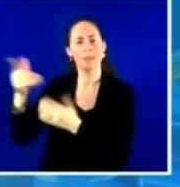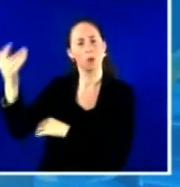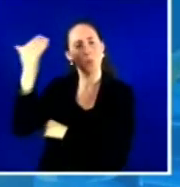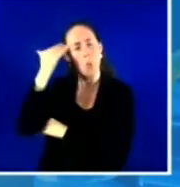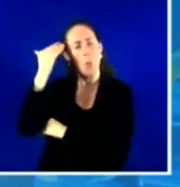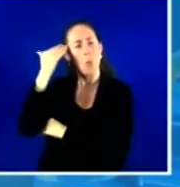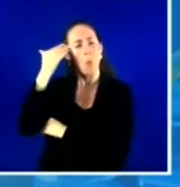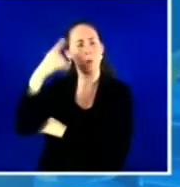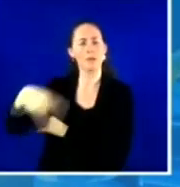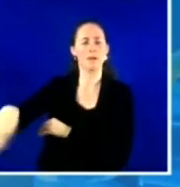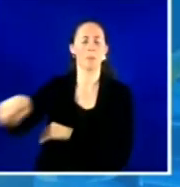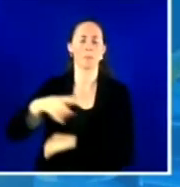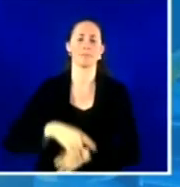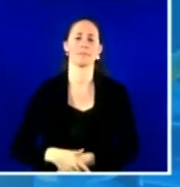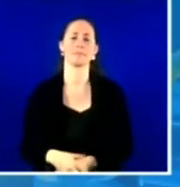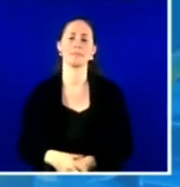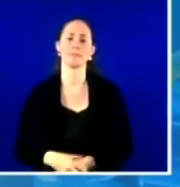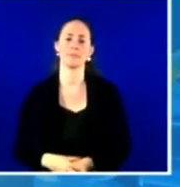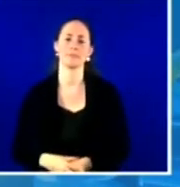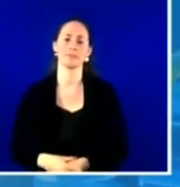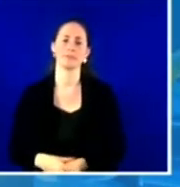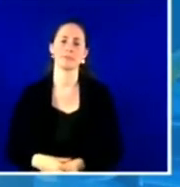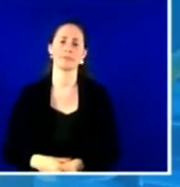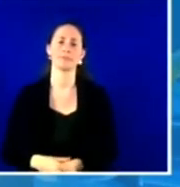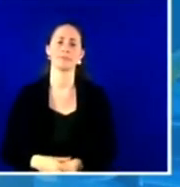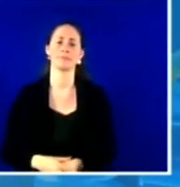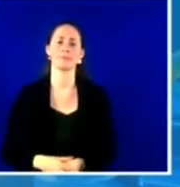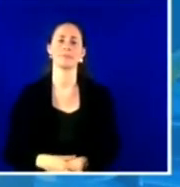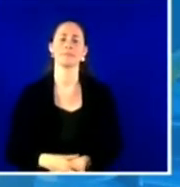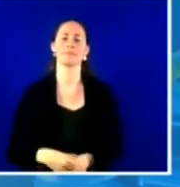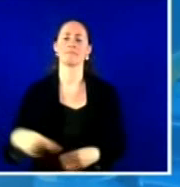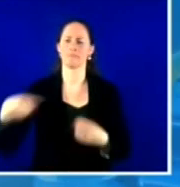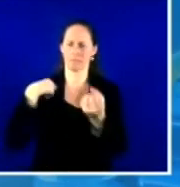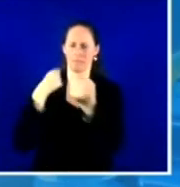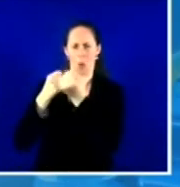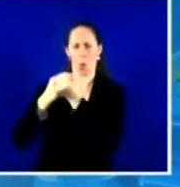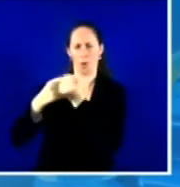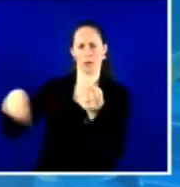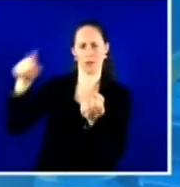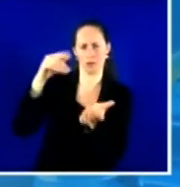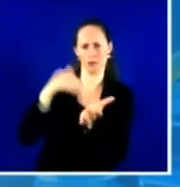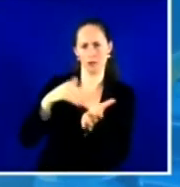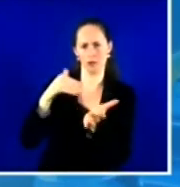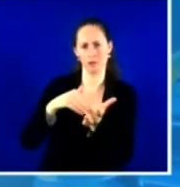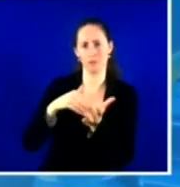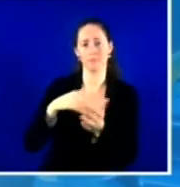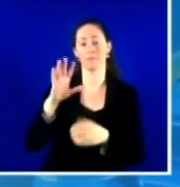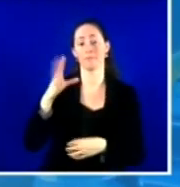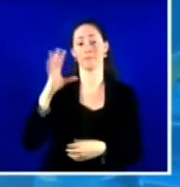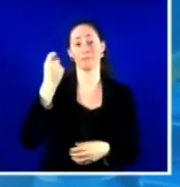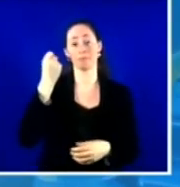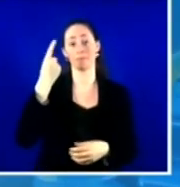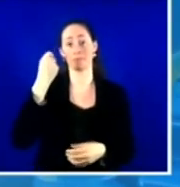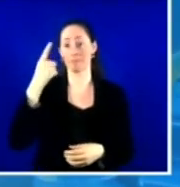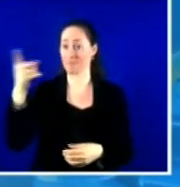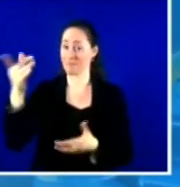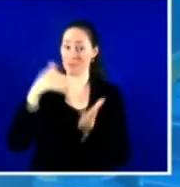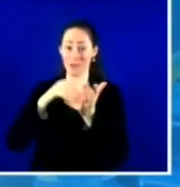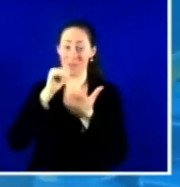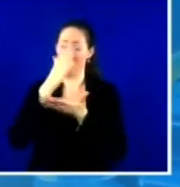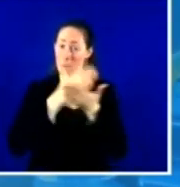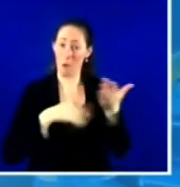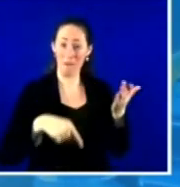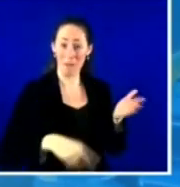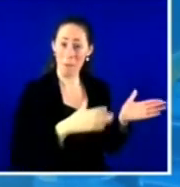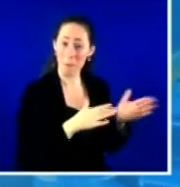well-intentioned efforts to support them will fall flat if they aren't part of that planning. Secondly, I think once you engage